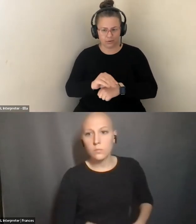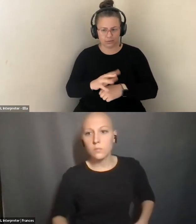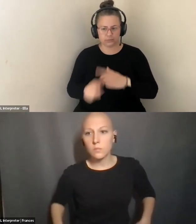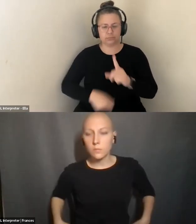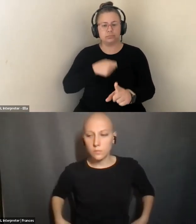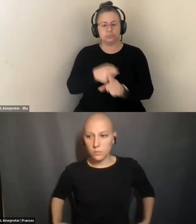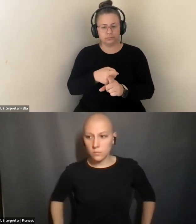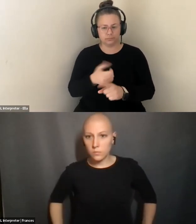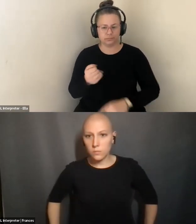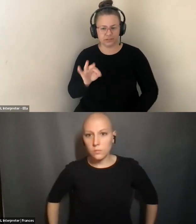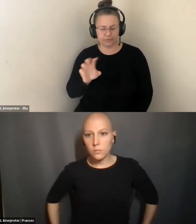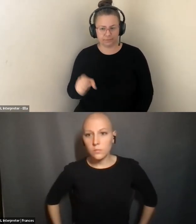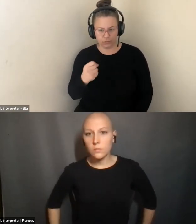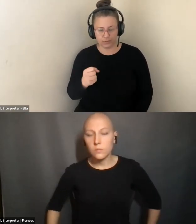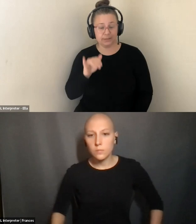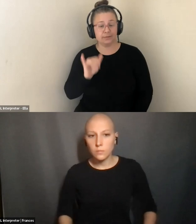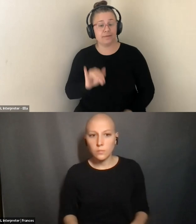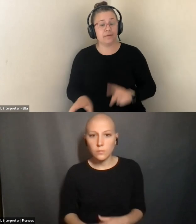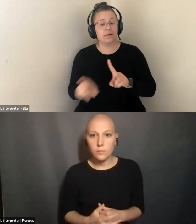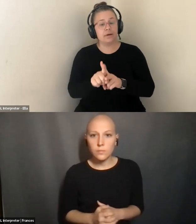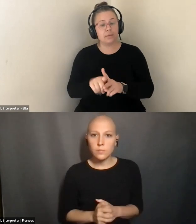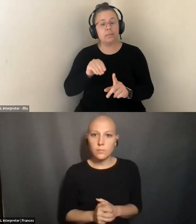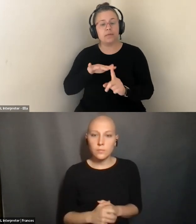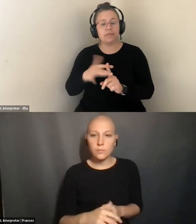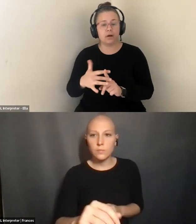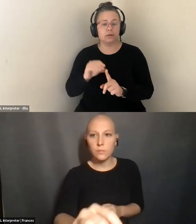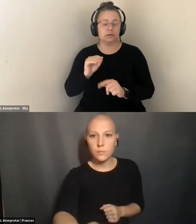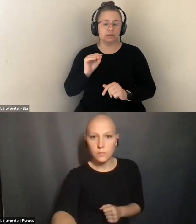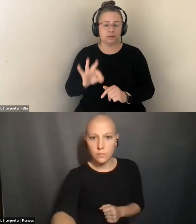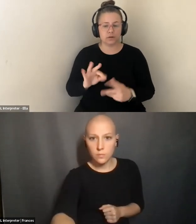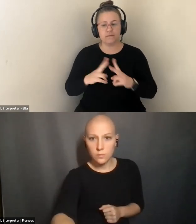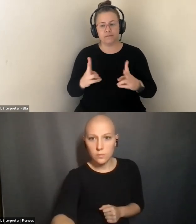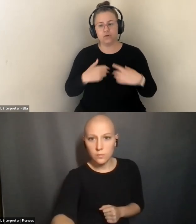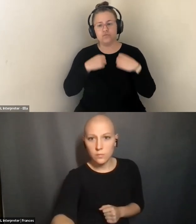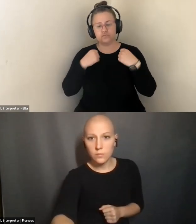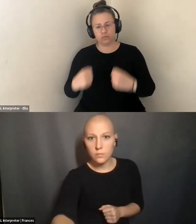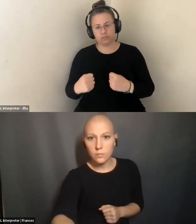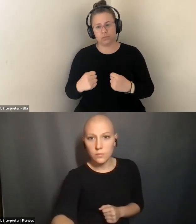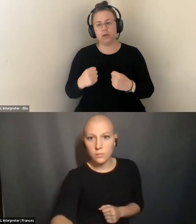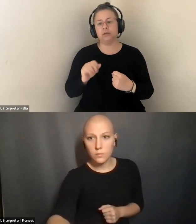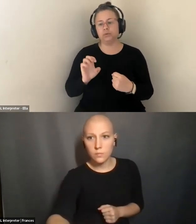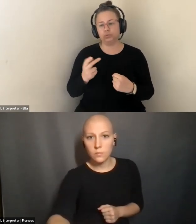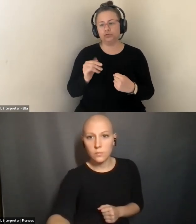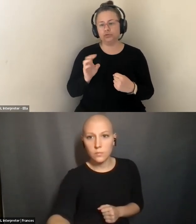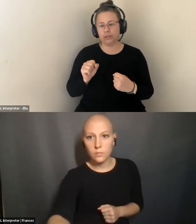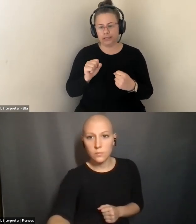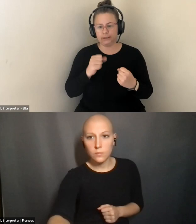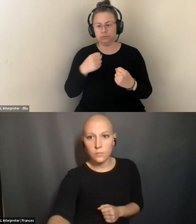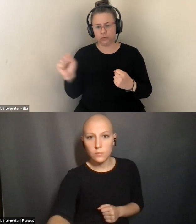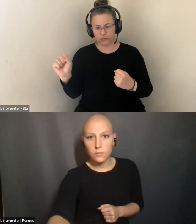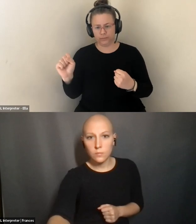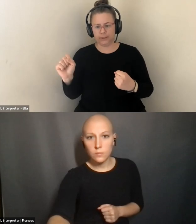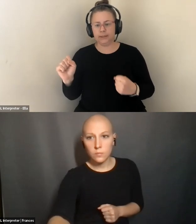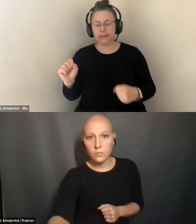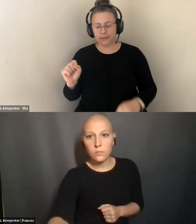EMERGED IN THE CONTEXT OF A PRETTY, A STILL ROBUST EGENICS MOVEMENT. WE CAN LOOK BACK AT PRACTITIONERS